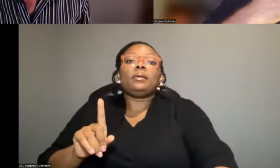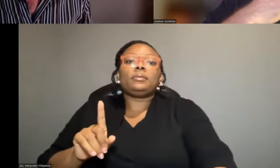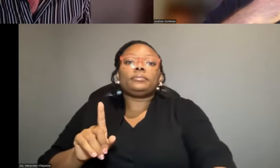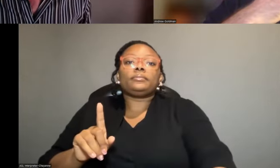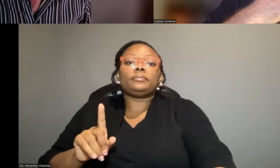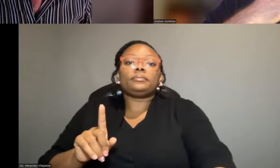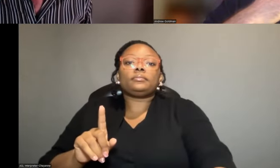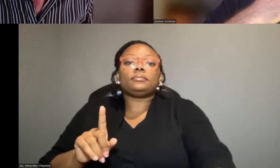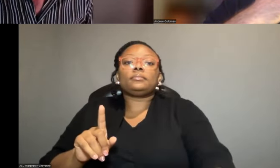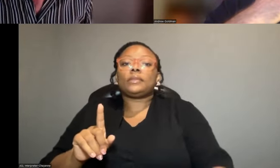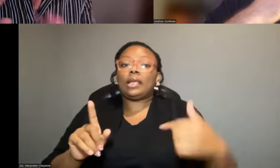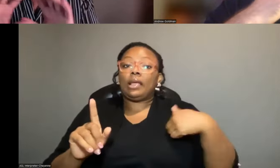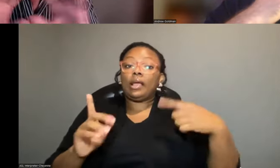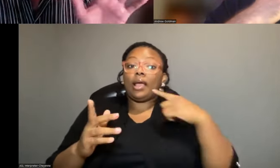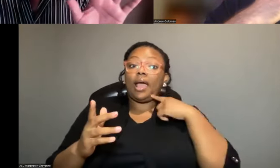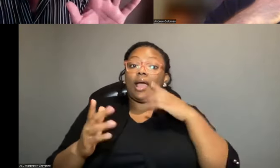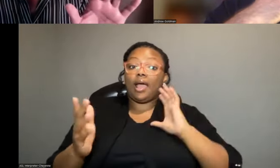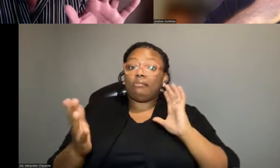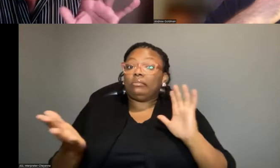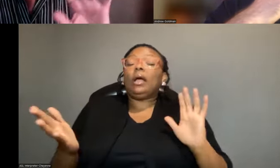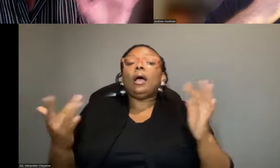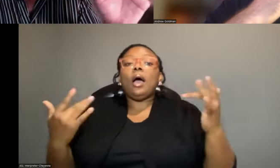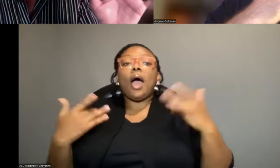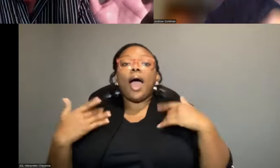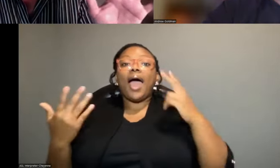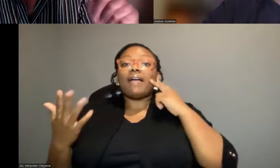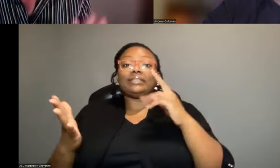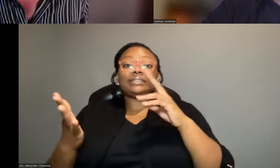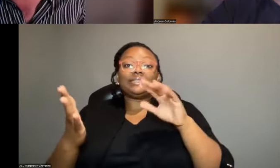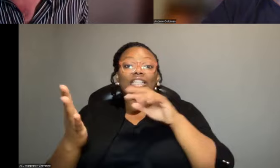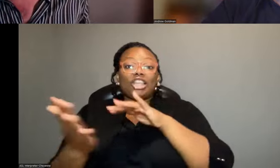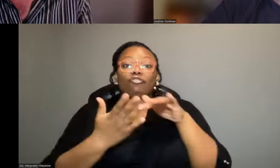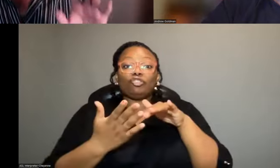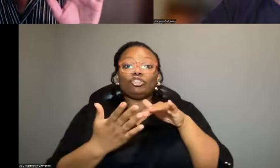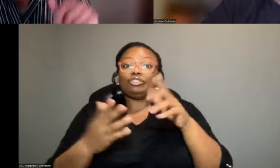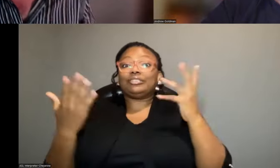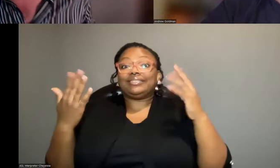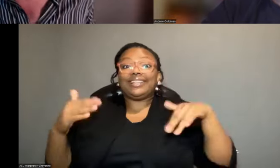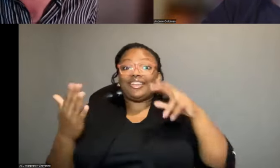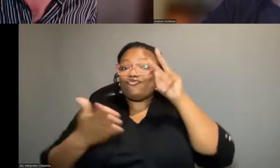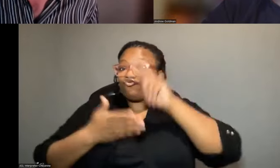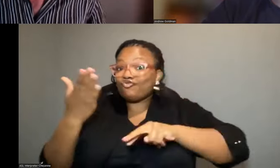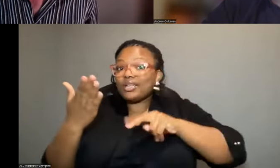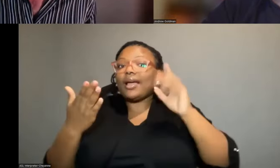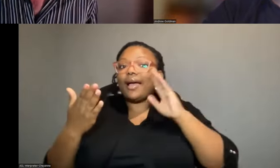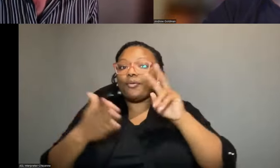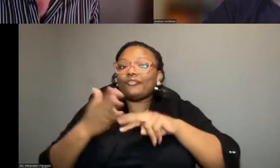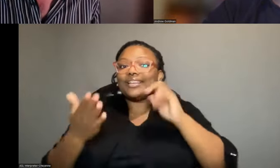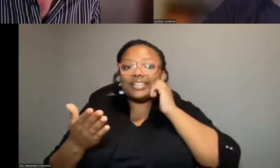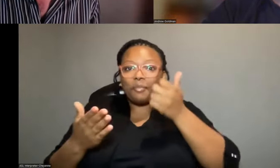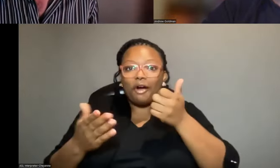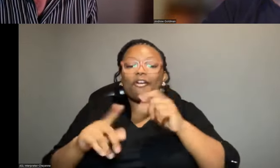What I would say is that our approach, I haven't seen the paper, so I can only hold my hands up, and obviously I'll be reading that paper tomorrow.